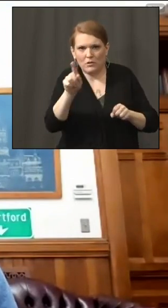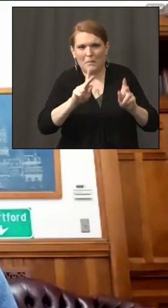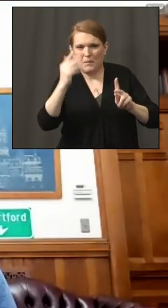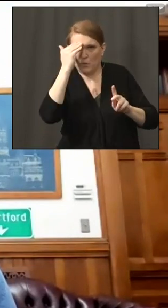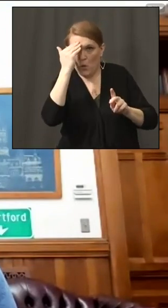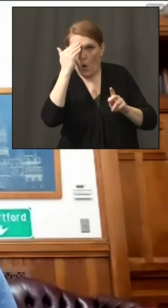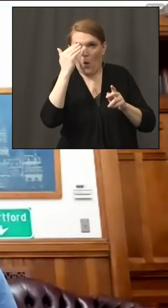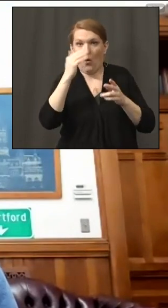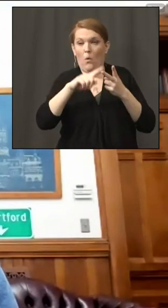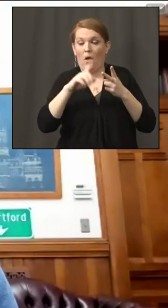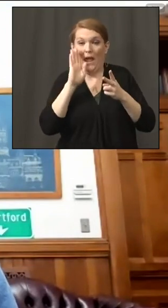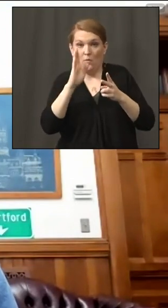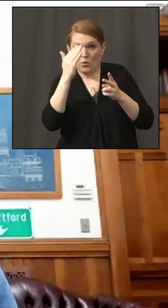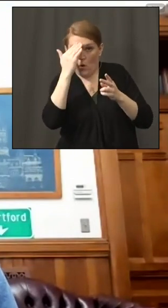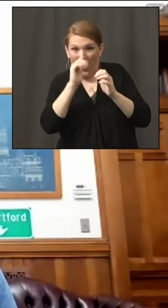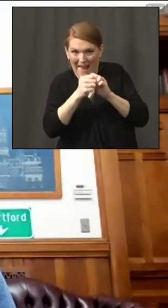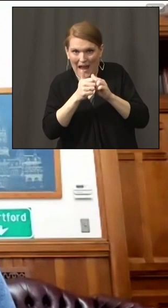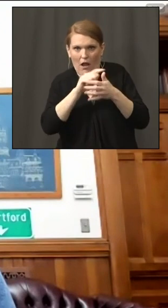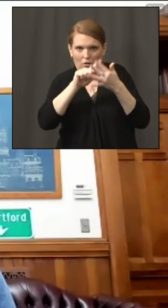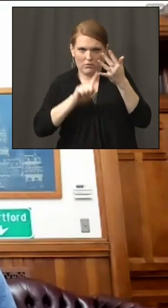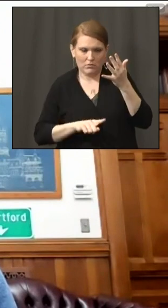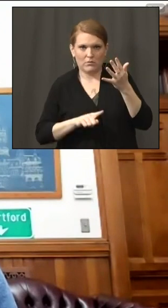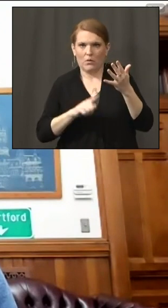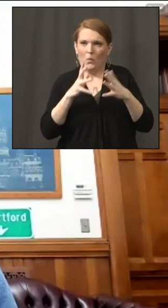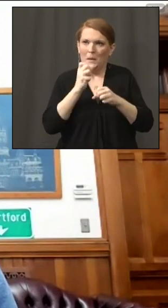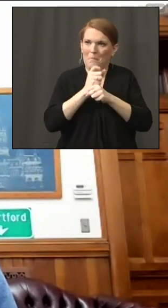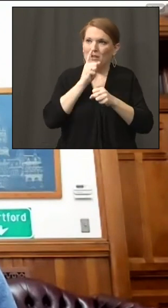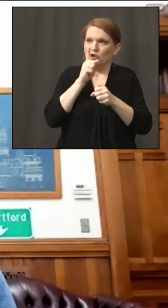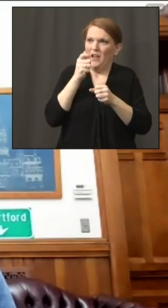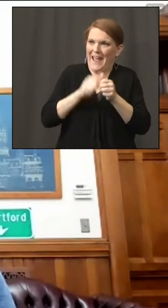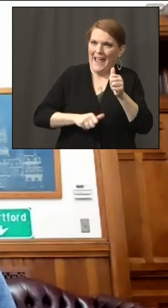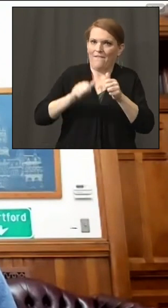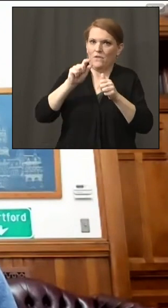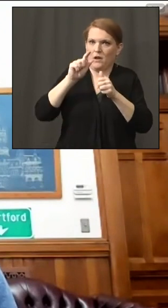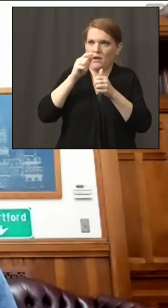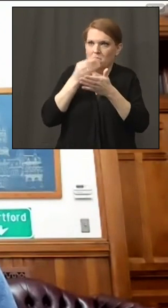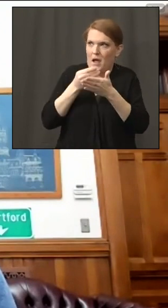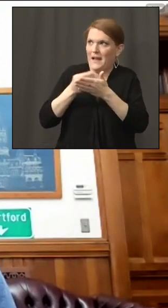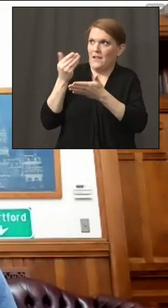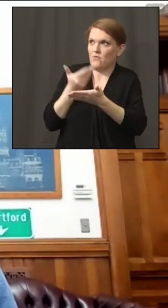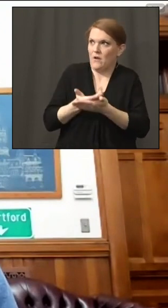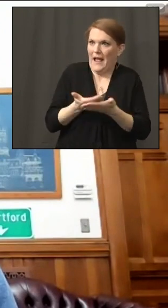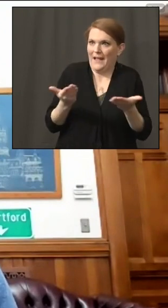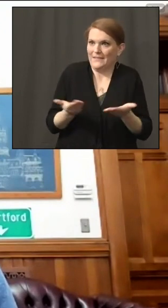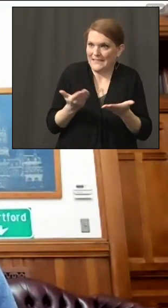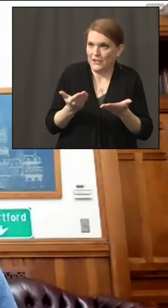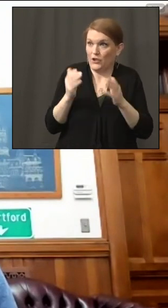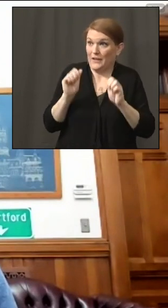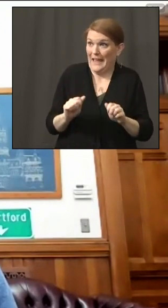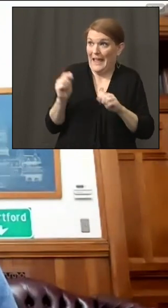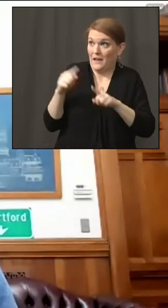apply for it. Every dollar into Connecticut is beneficial for Connecticut. And we're going to fight for every single one of those dollars.